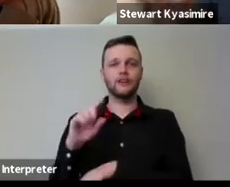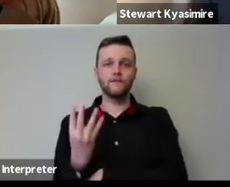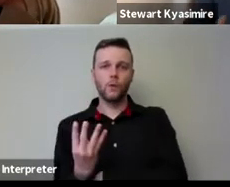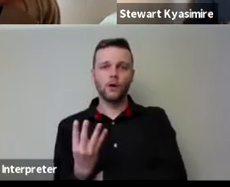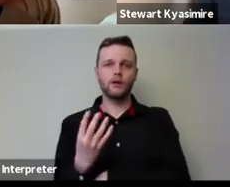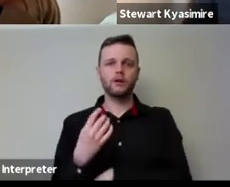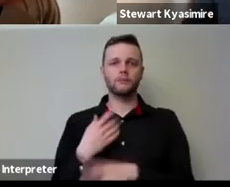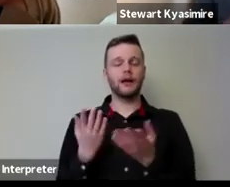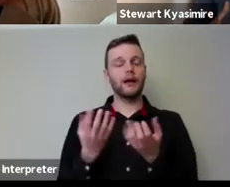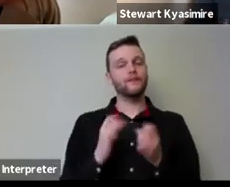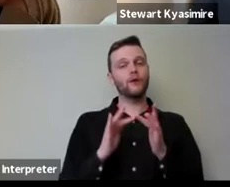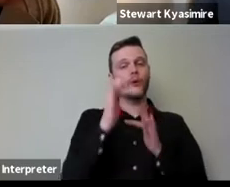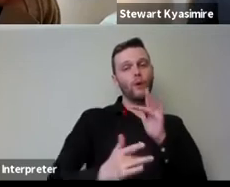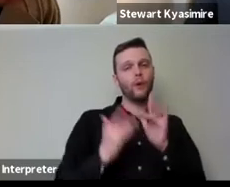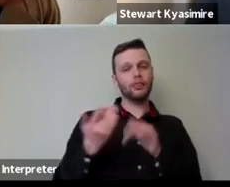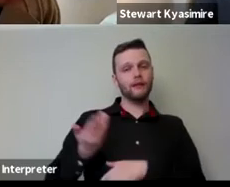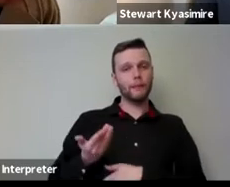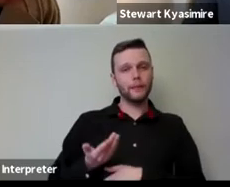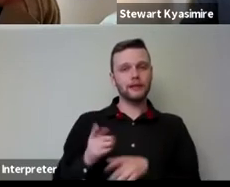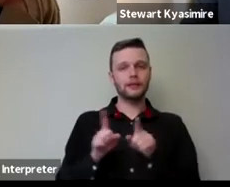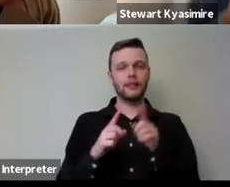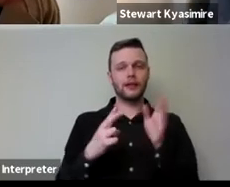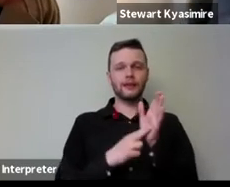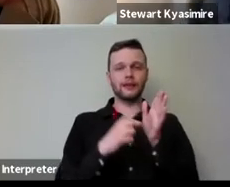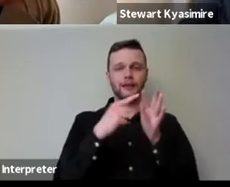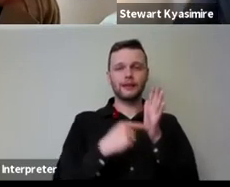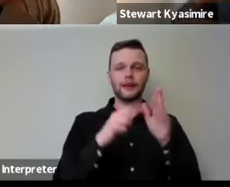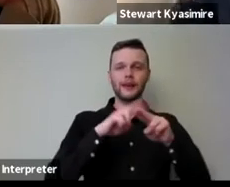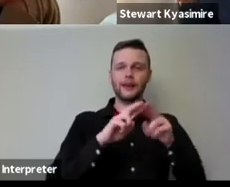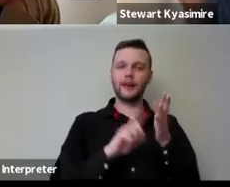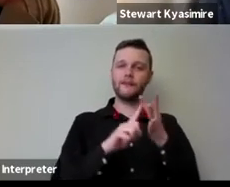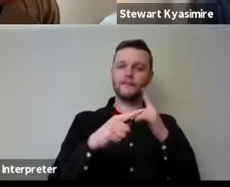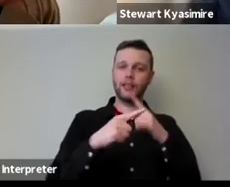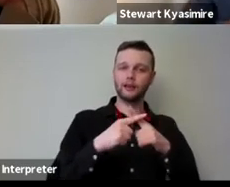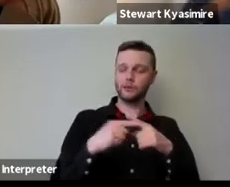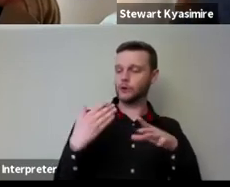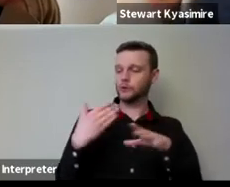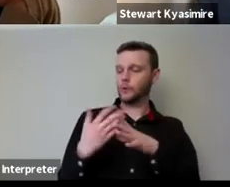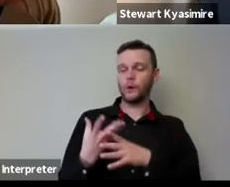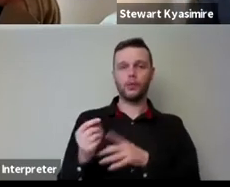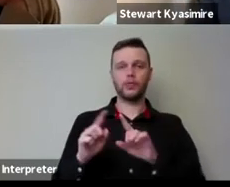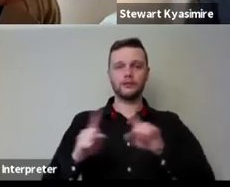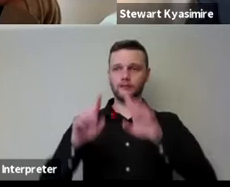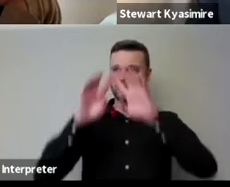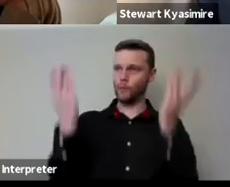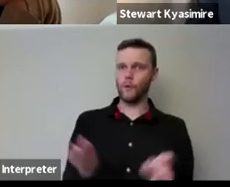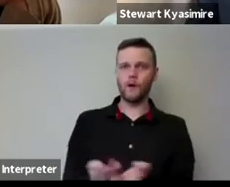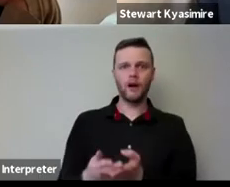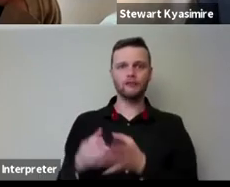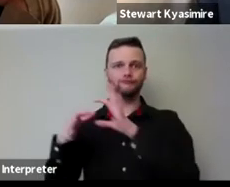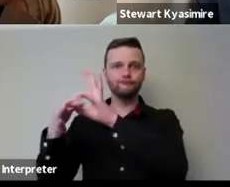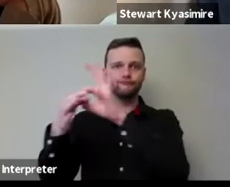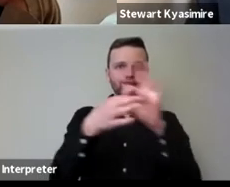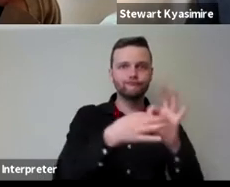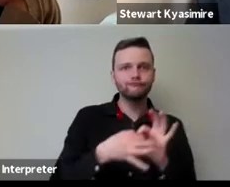got these online companies companies like netflix that are working with production companies all over the world all over the place um